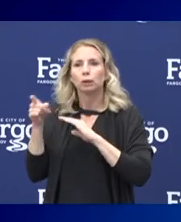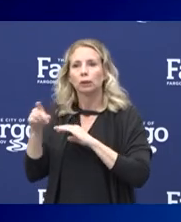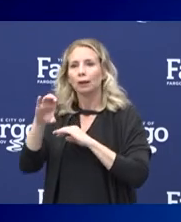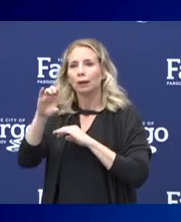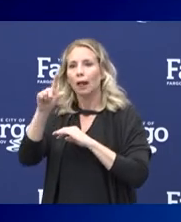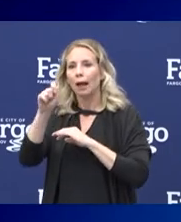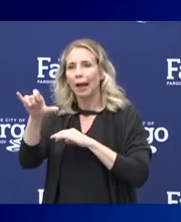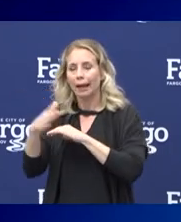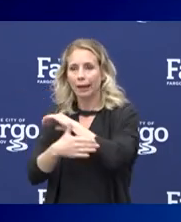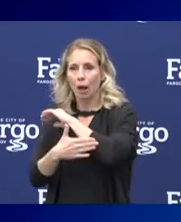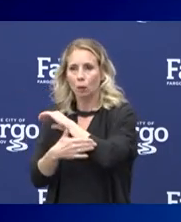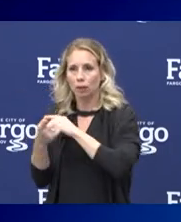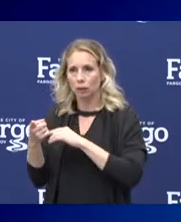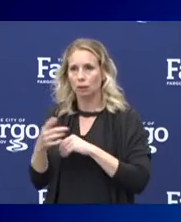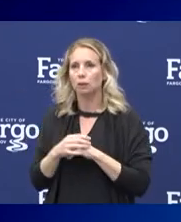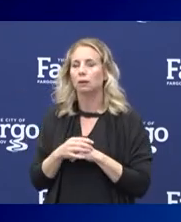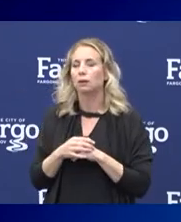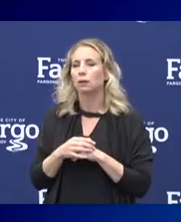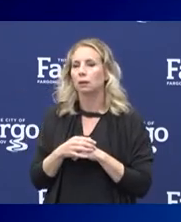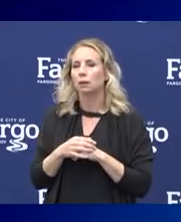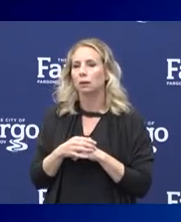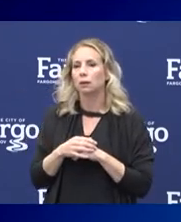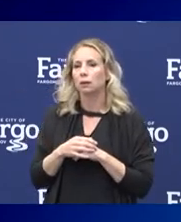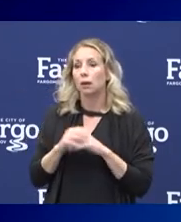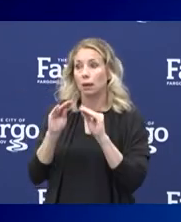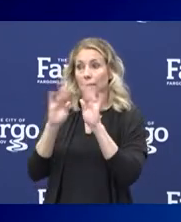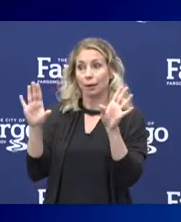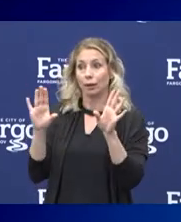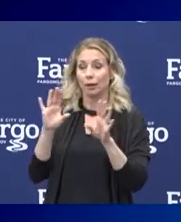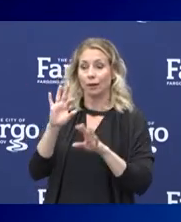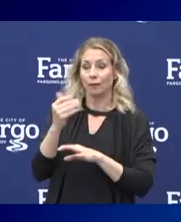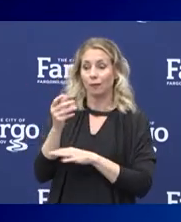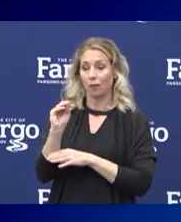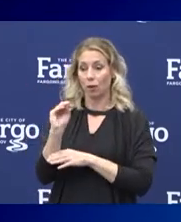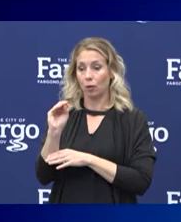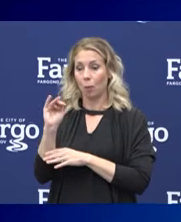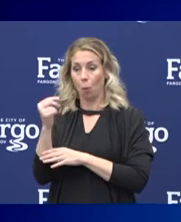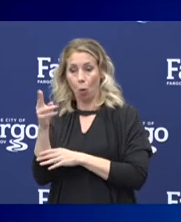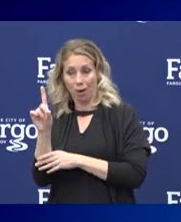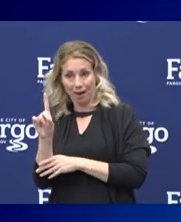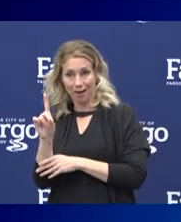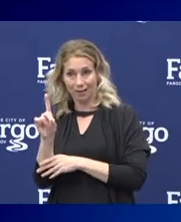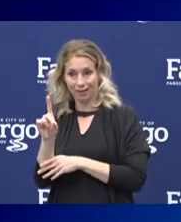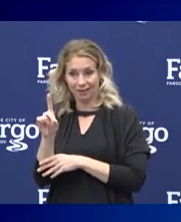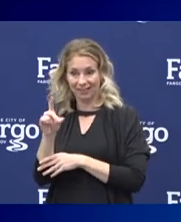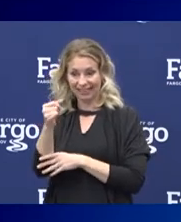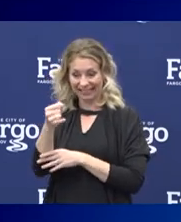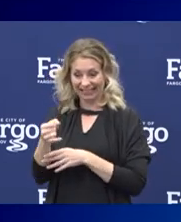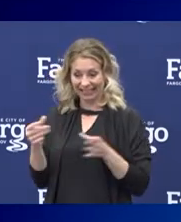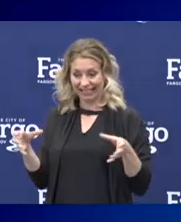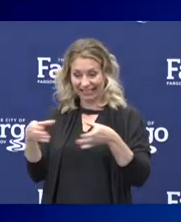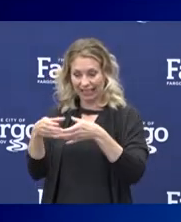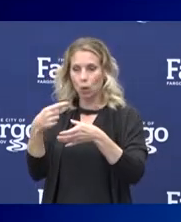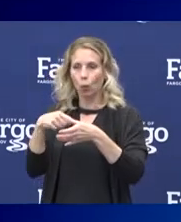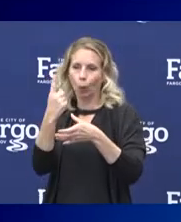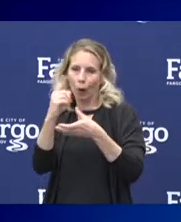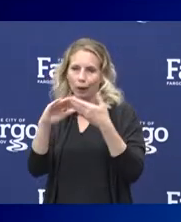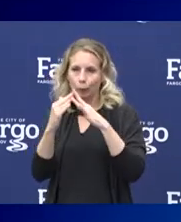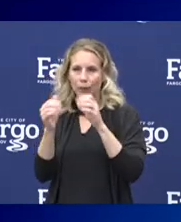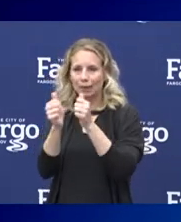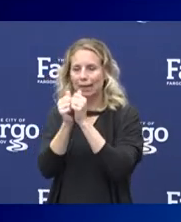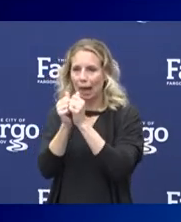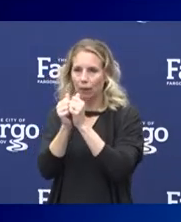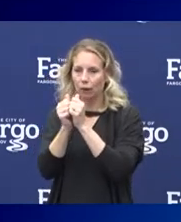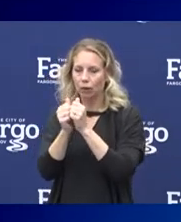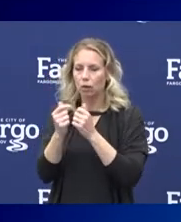because clearly Fargo-Moorhead, for example, is really one community together, and so